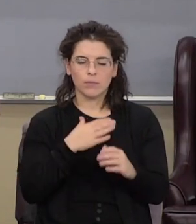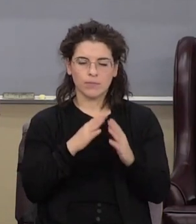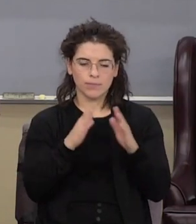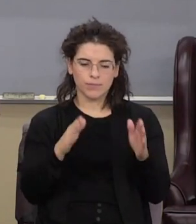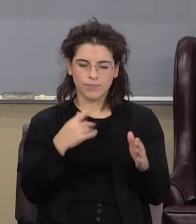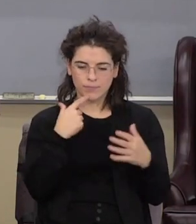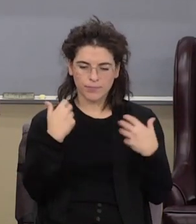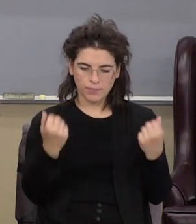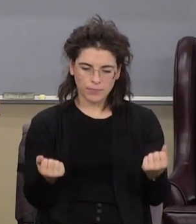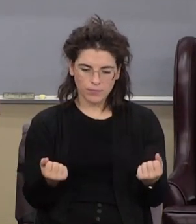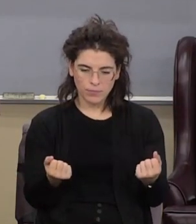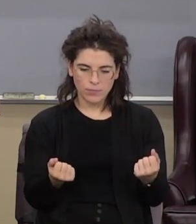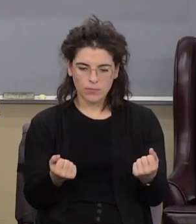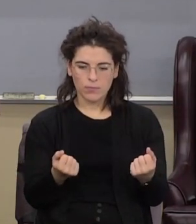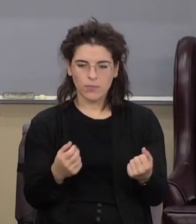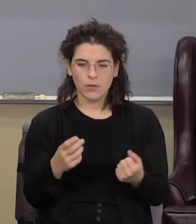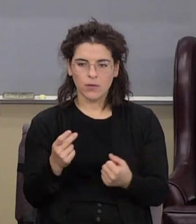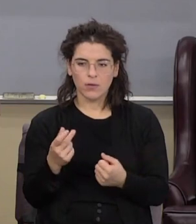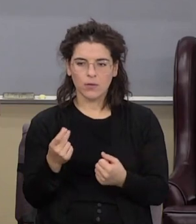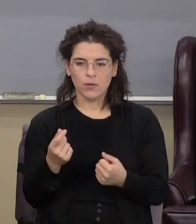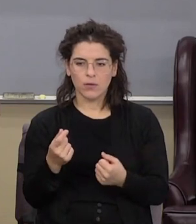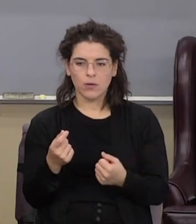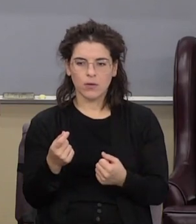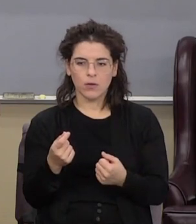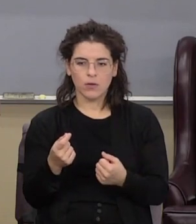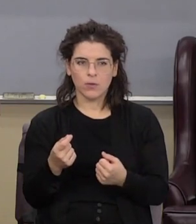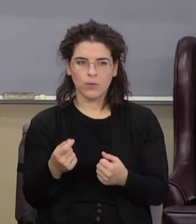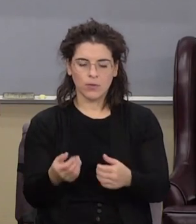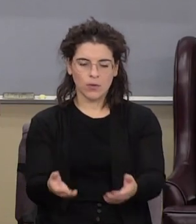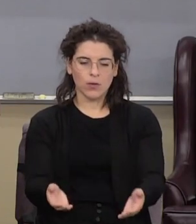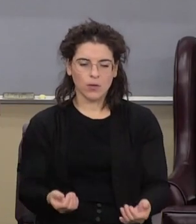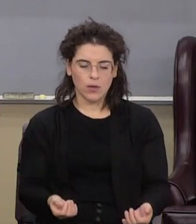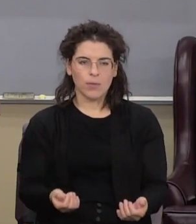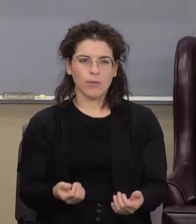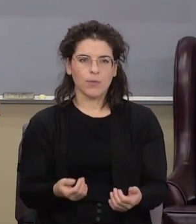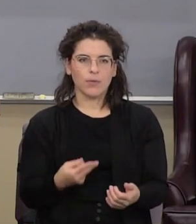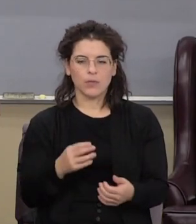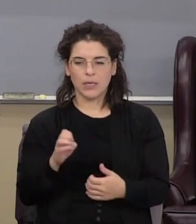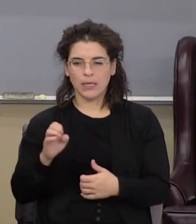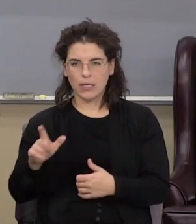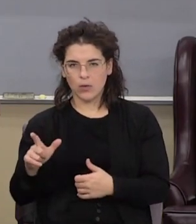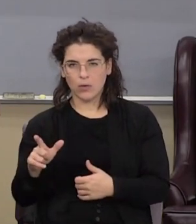didn't say heal you think the dogs don't come and get it at your feet because that's you know anyway